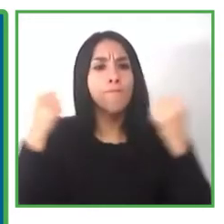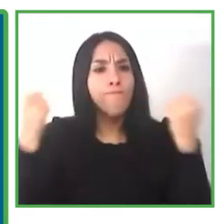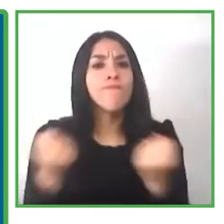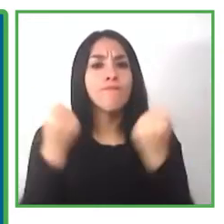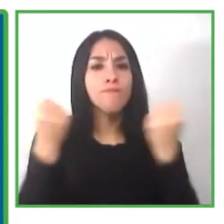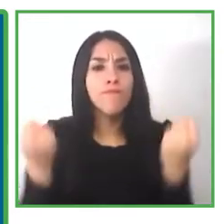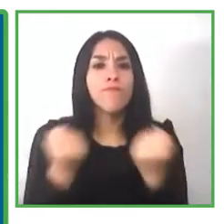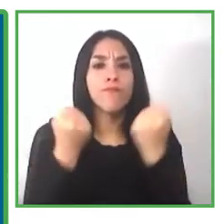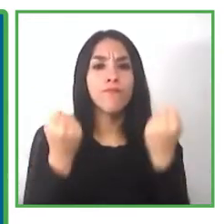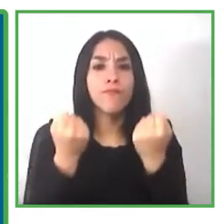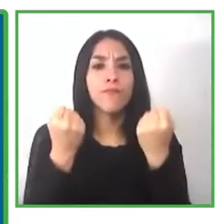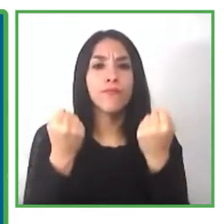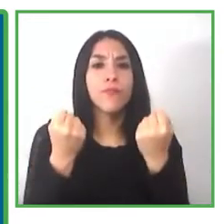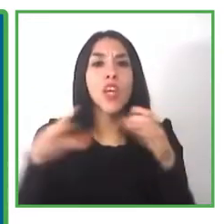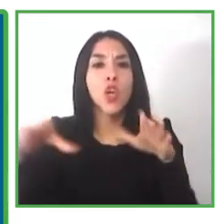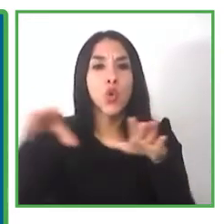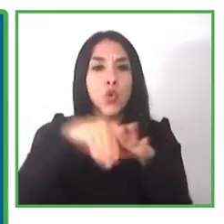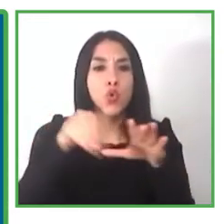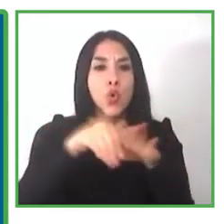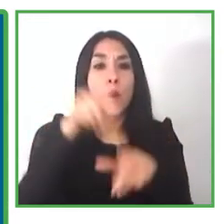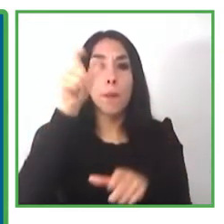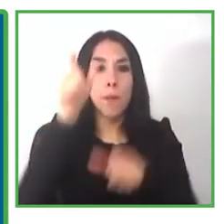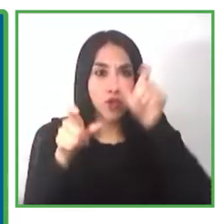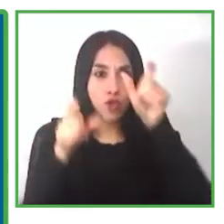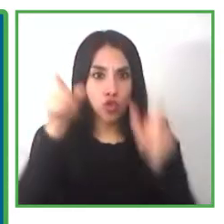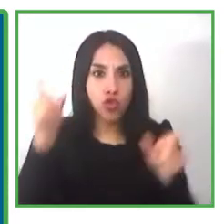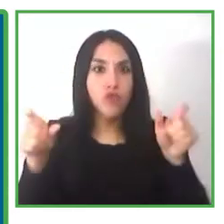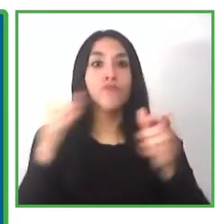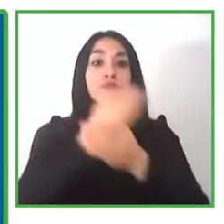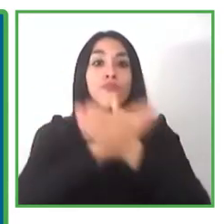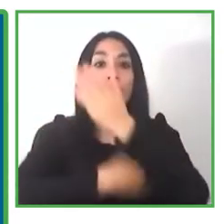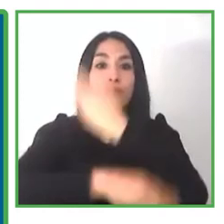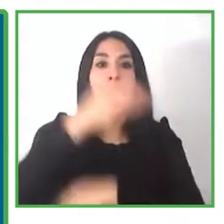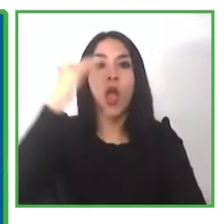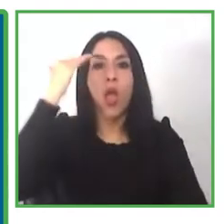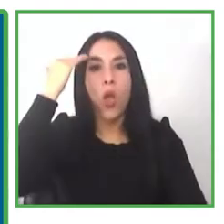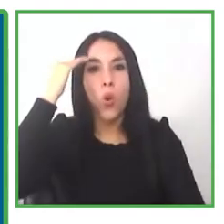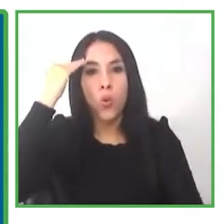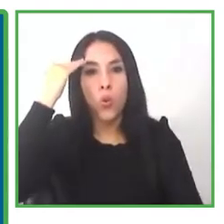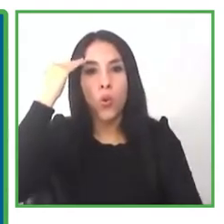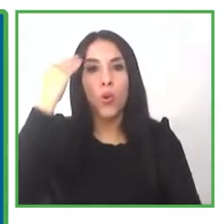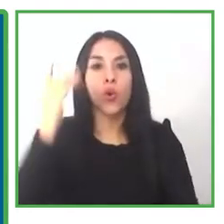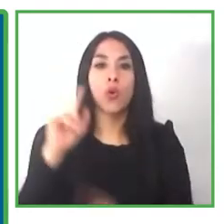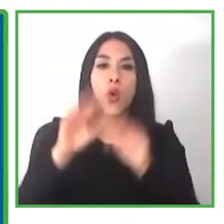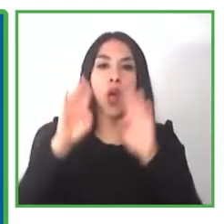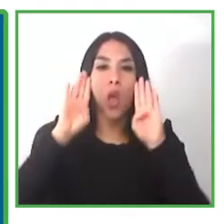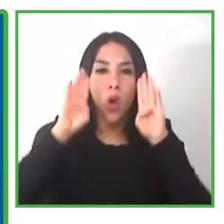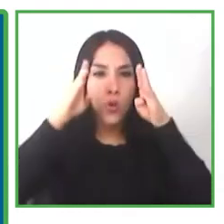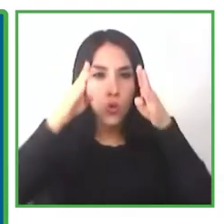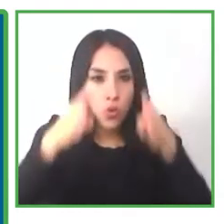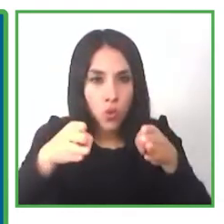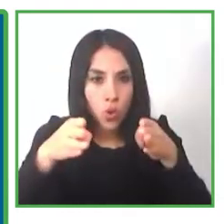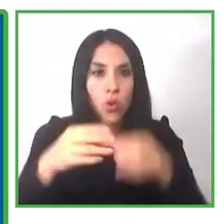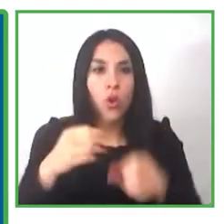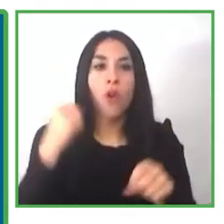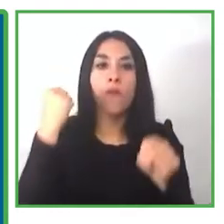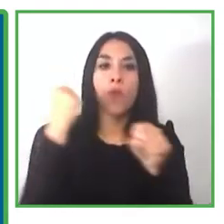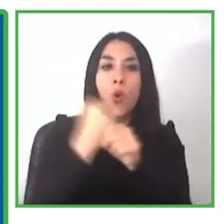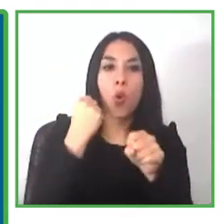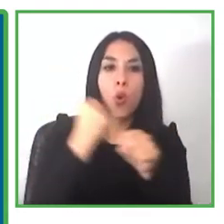disabilities in all of the areas of human development but with a special approach on employment and education